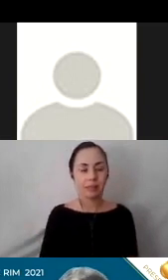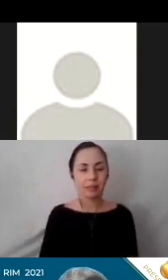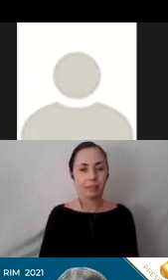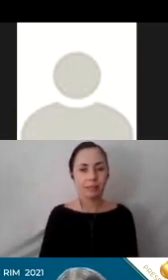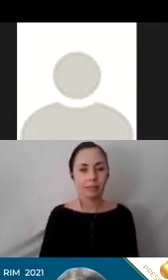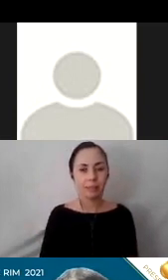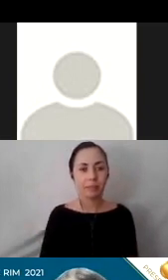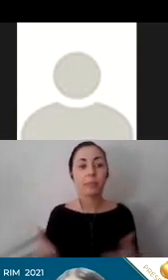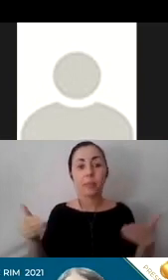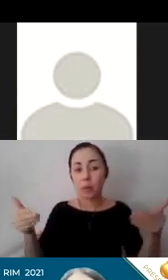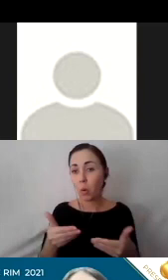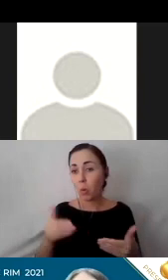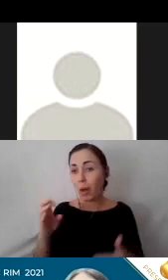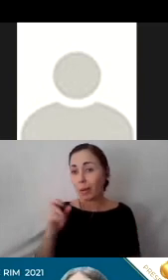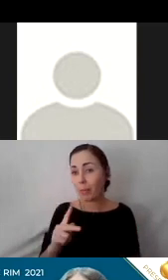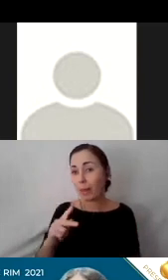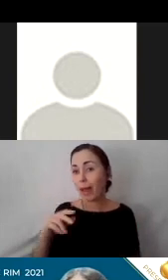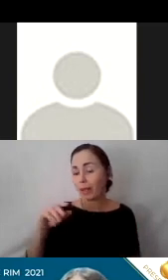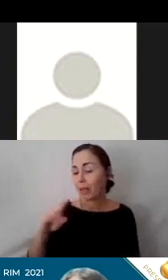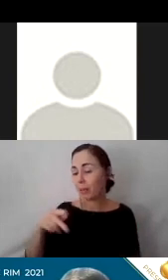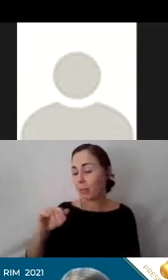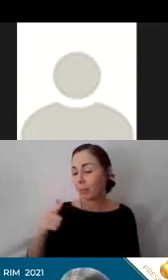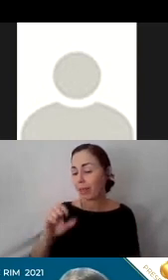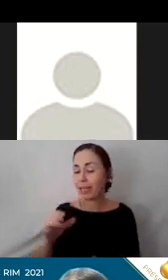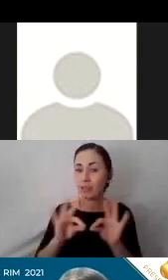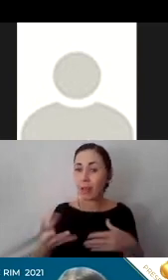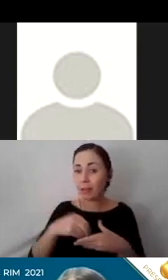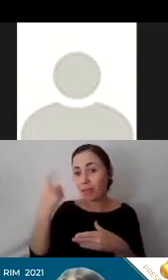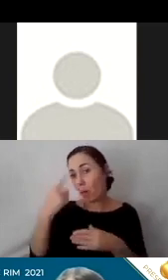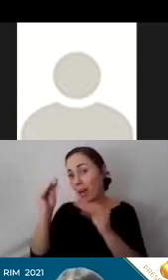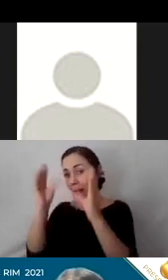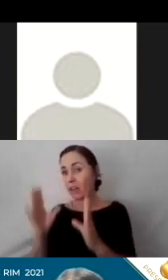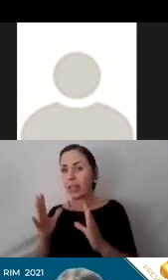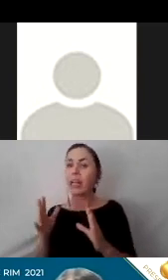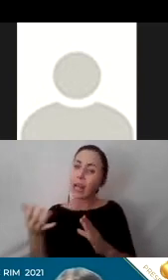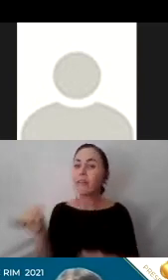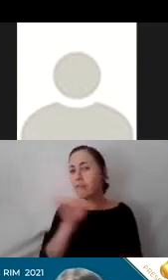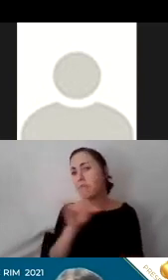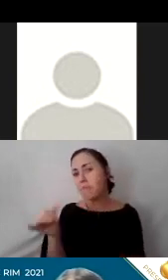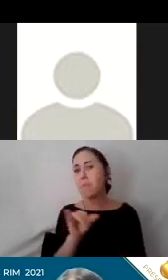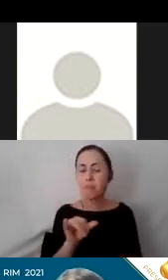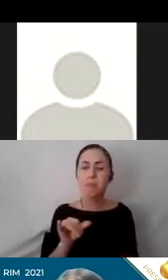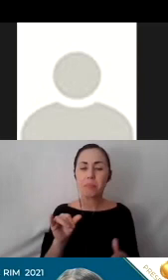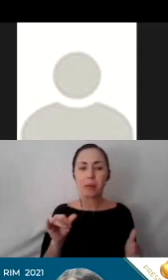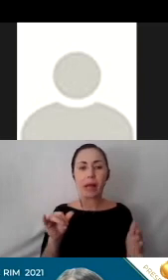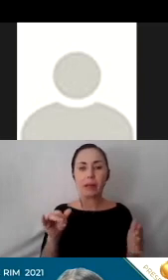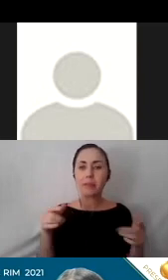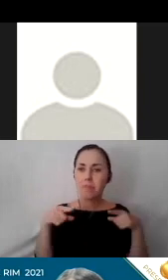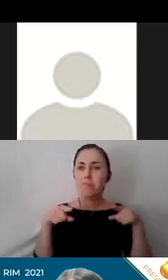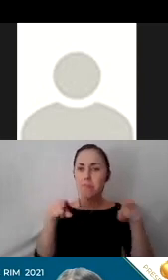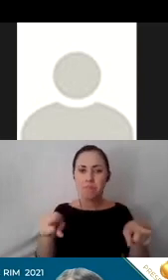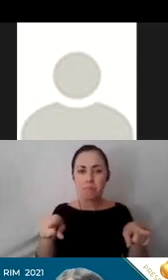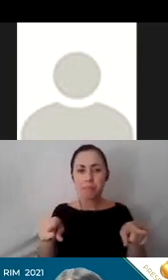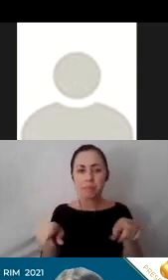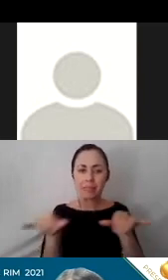The Welcome Back Package Family Engagement for Educators. This is a similar package that mirrors the five high impact strategies